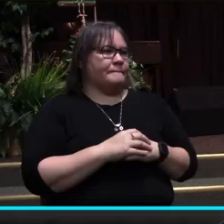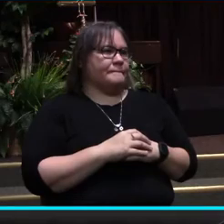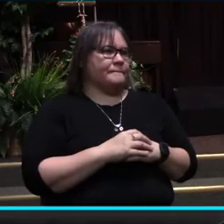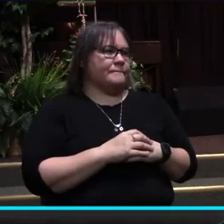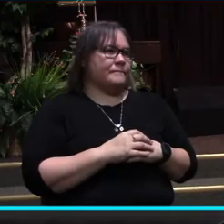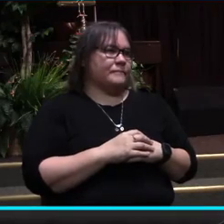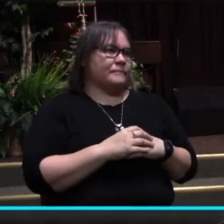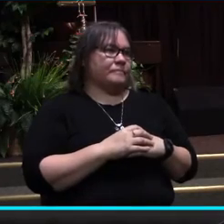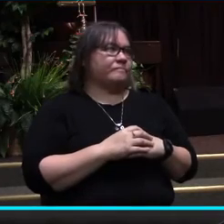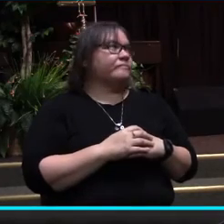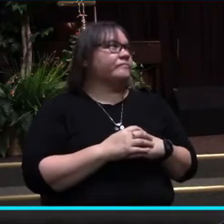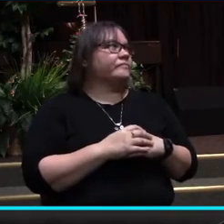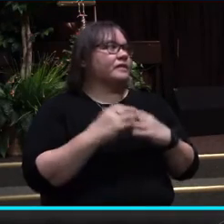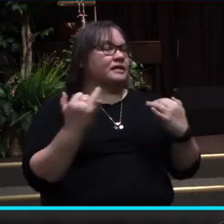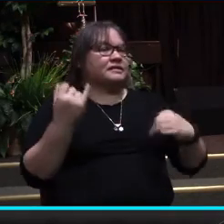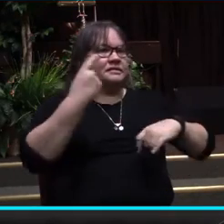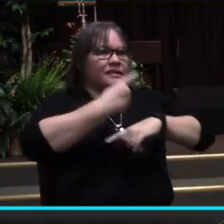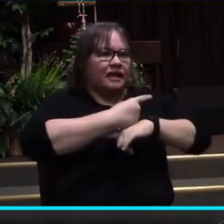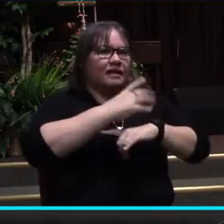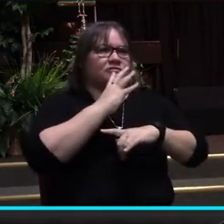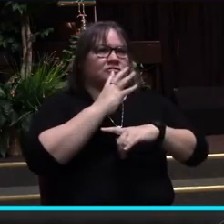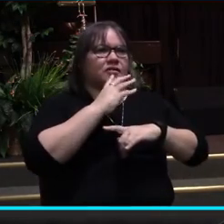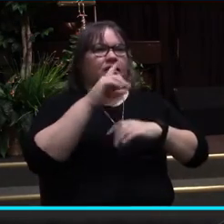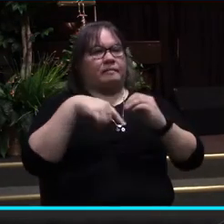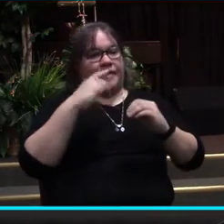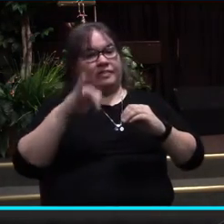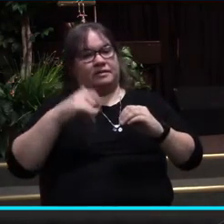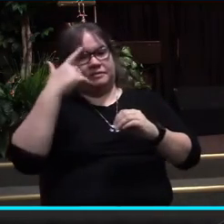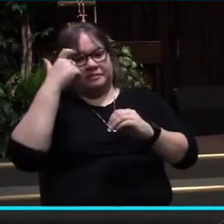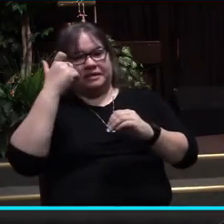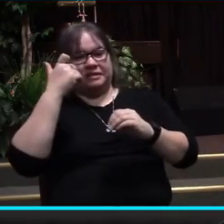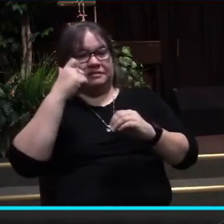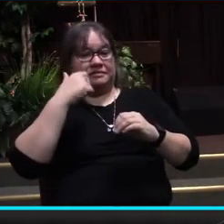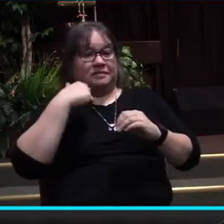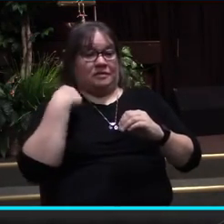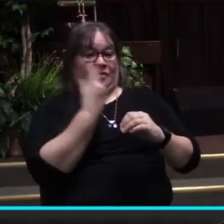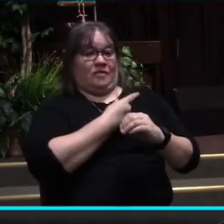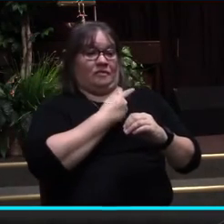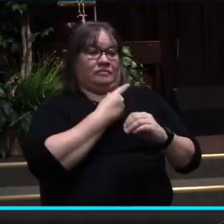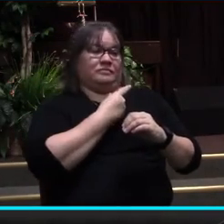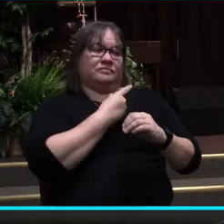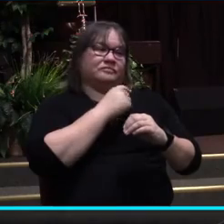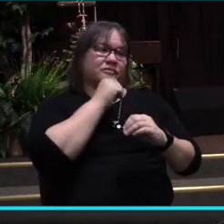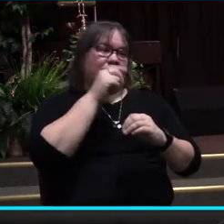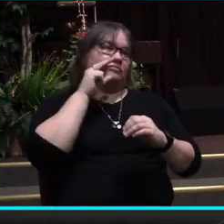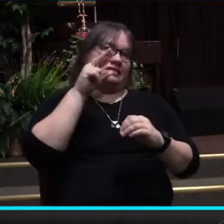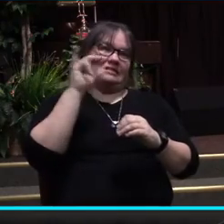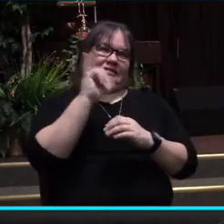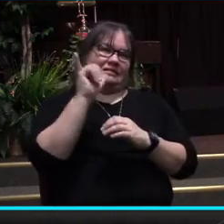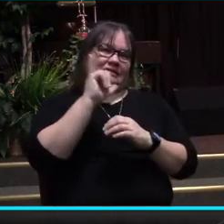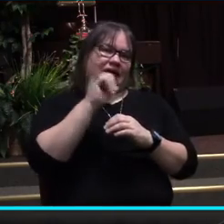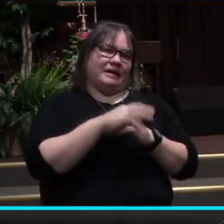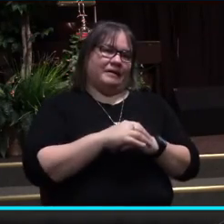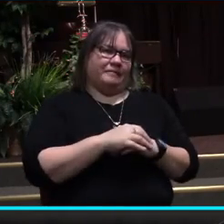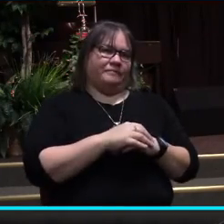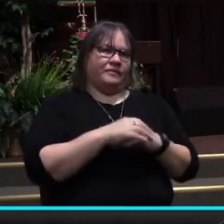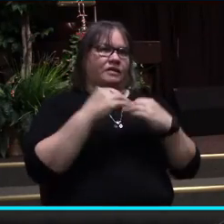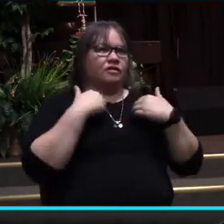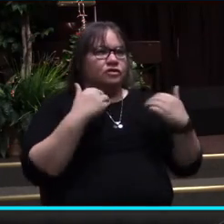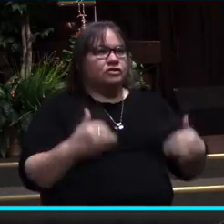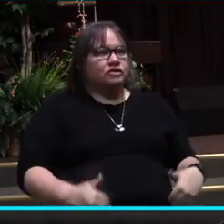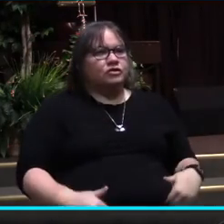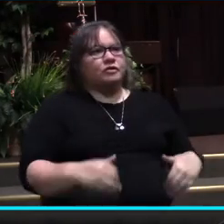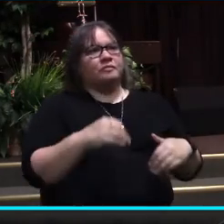is because we fail to see things as God sees them. Human sexuality, gender identity,